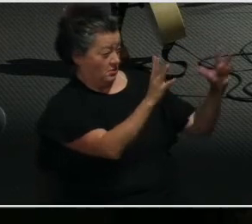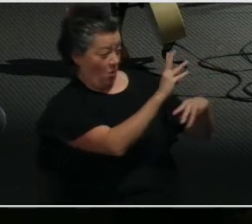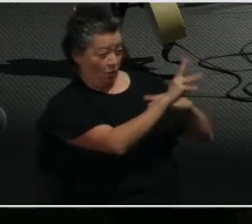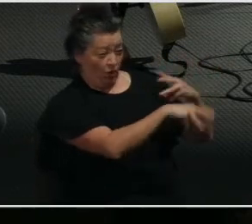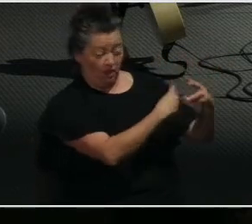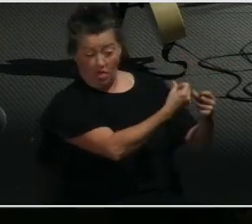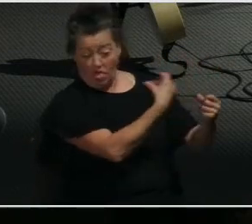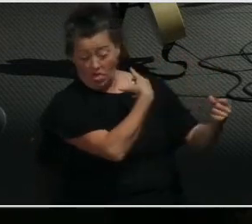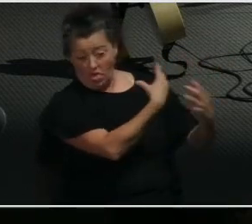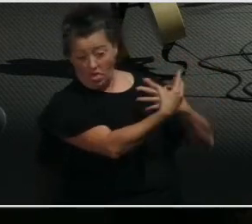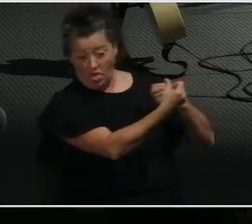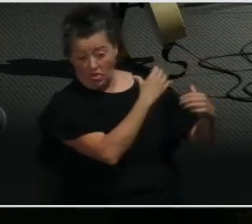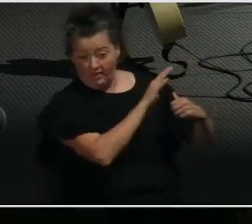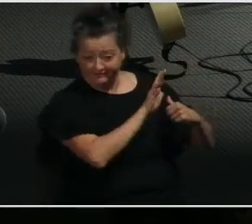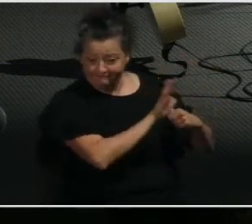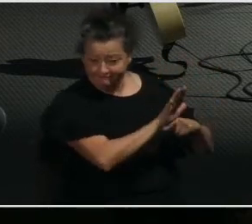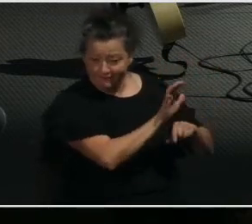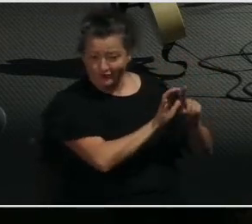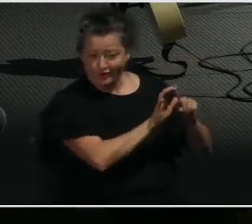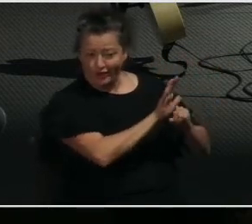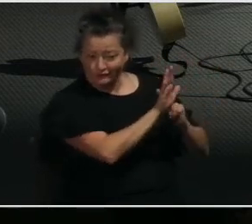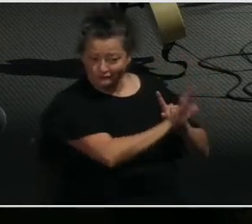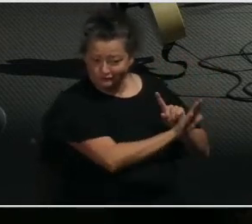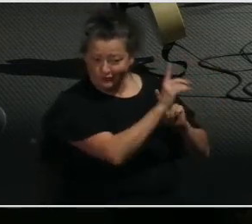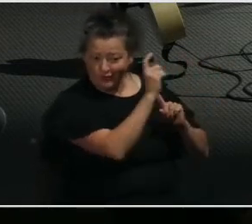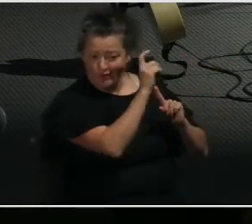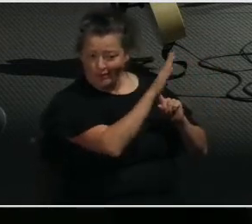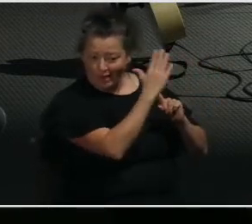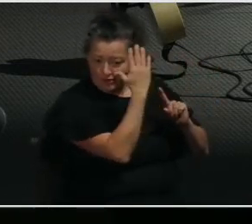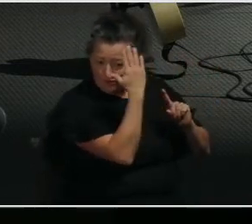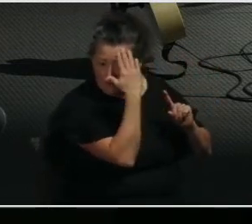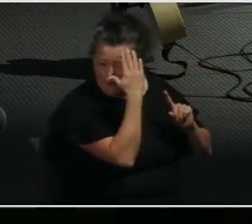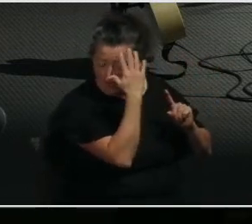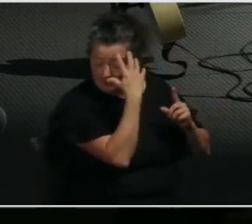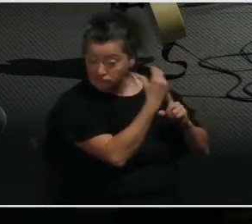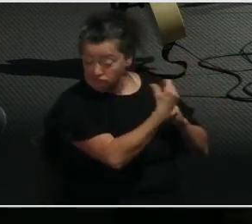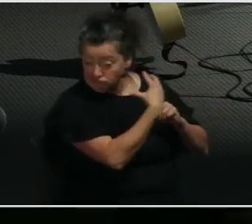in the world's ways. It bombards us